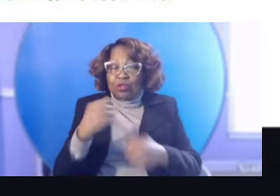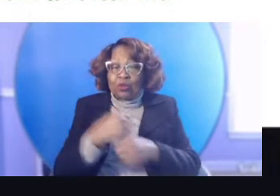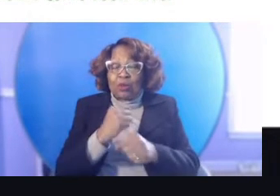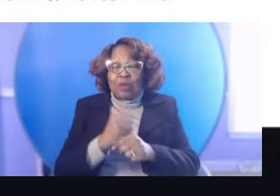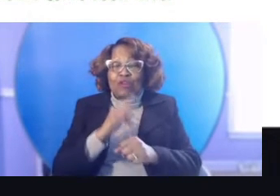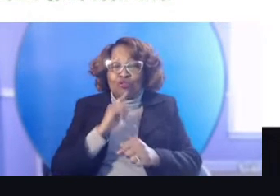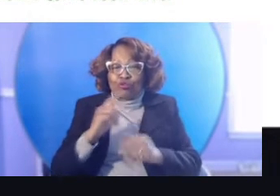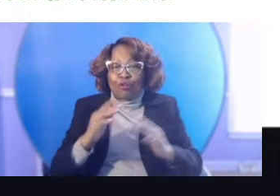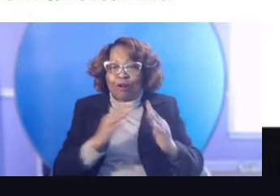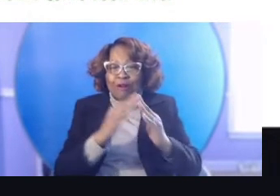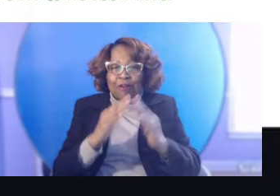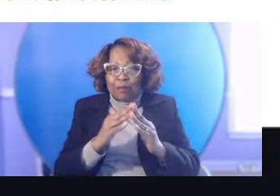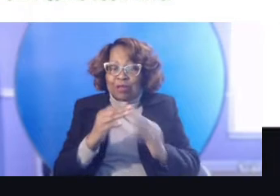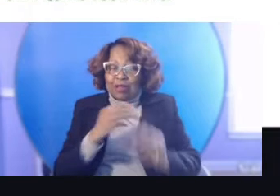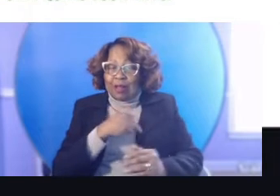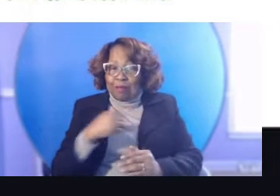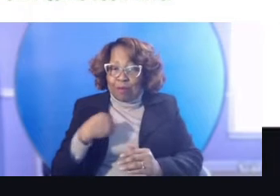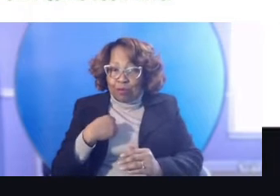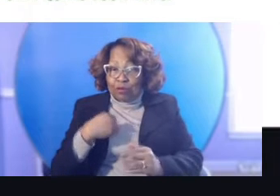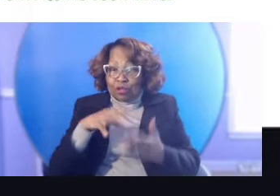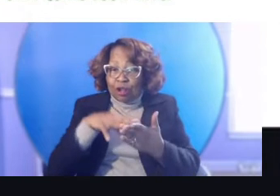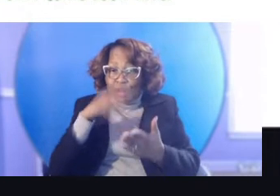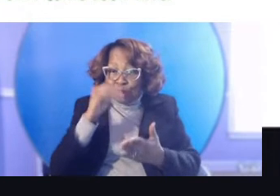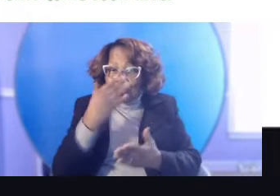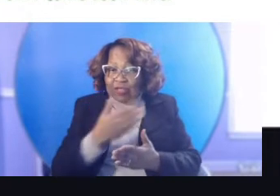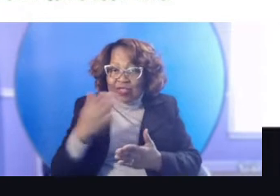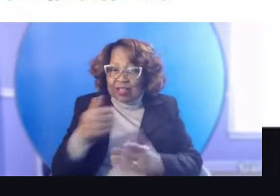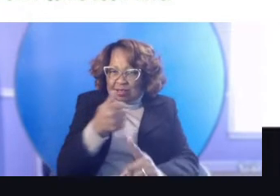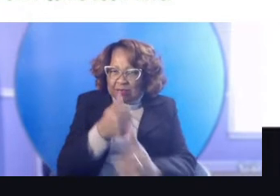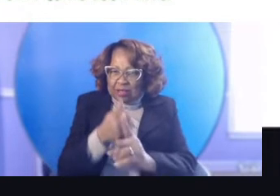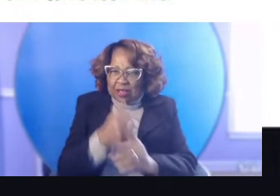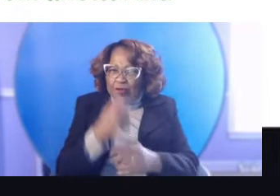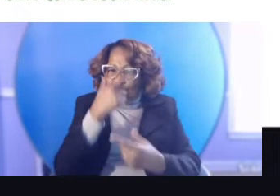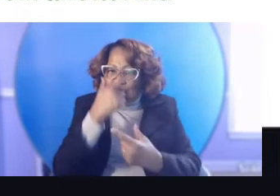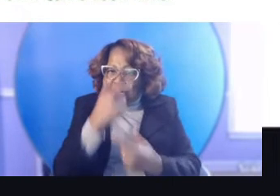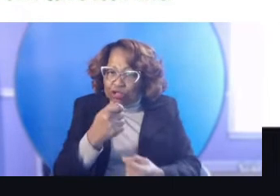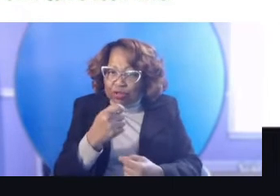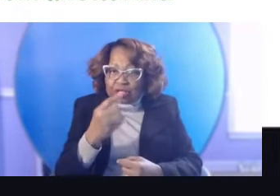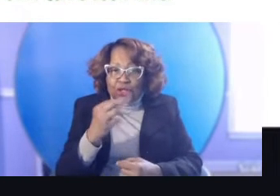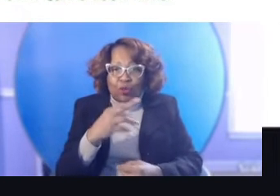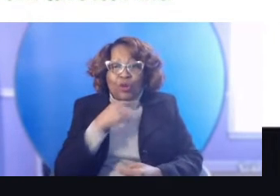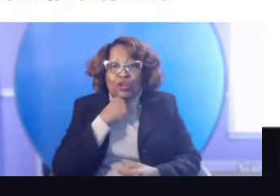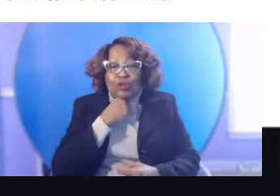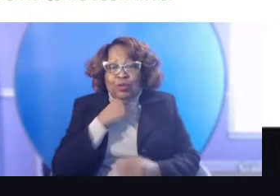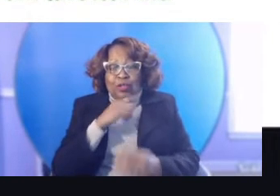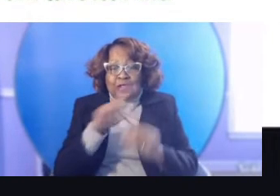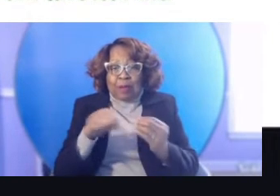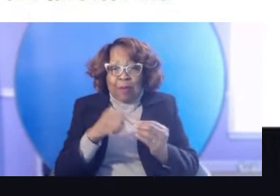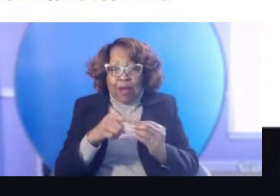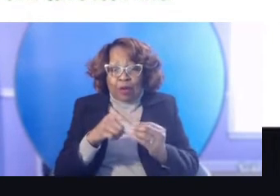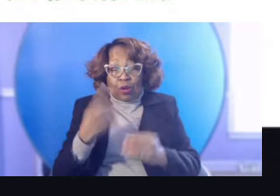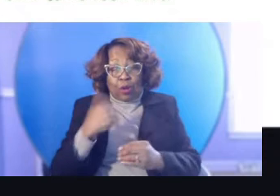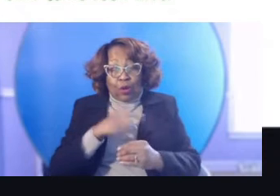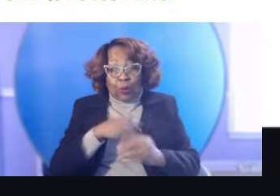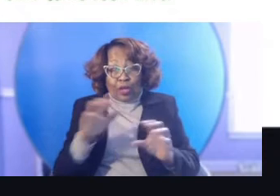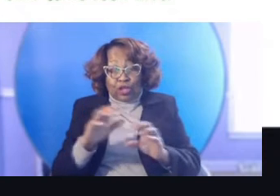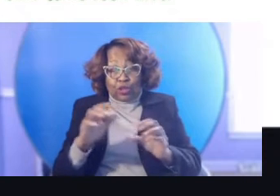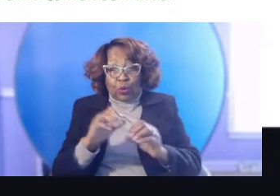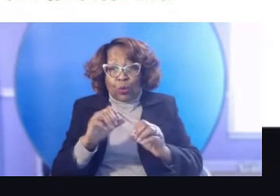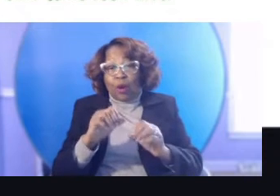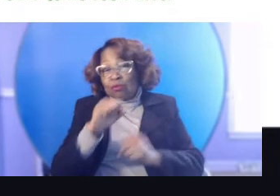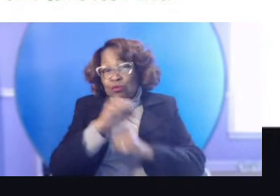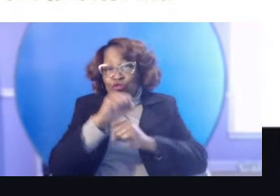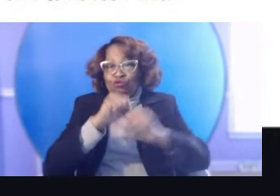members are learning things that they're interested in and, and curious about. We still do a structured, um, curriculum of